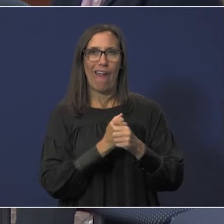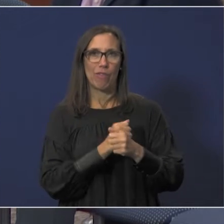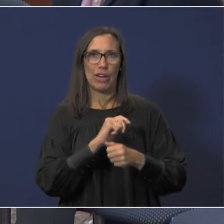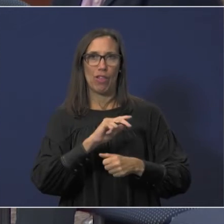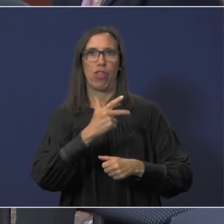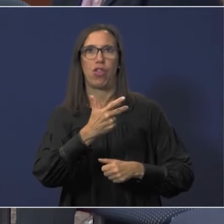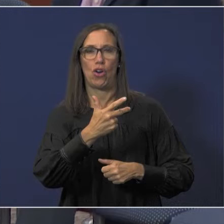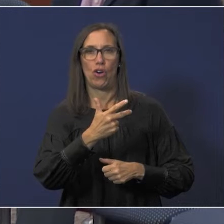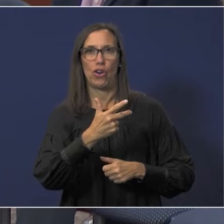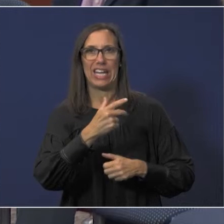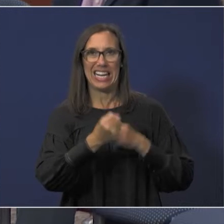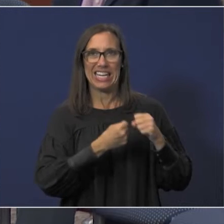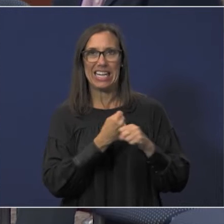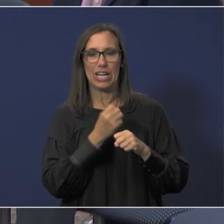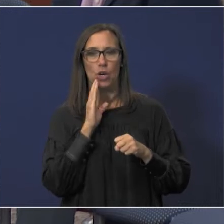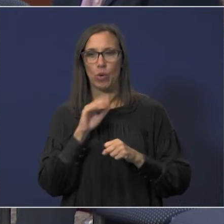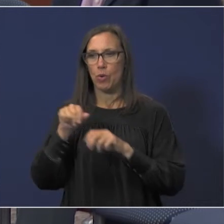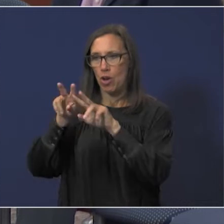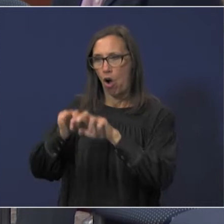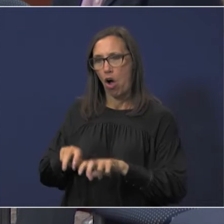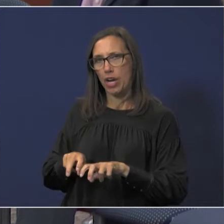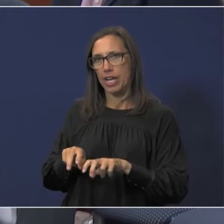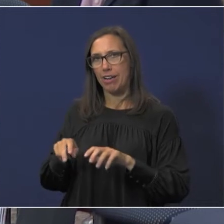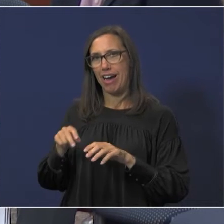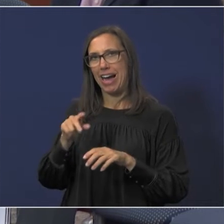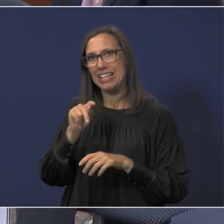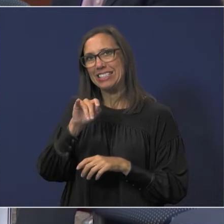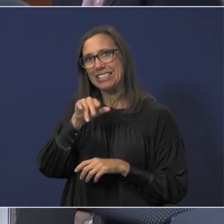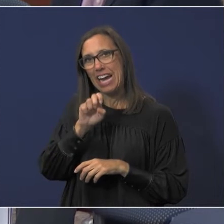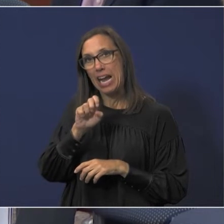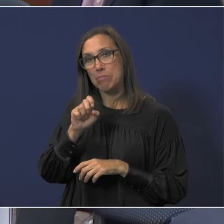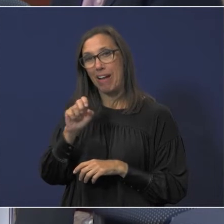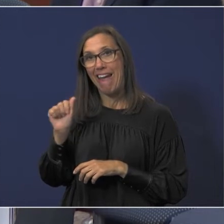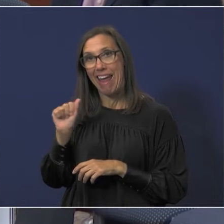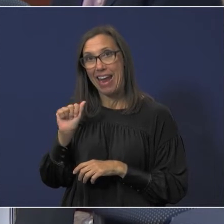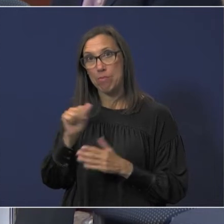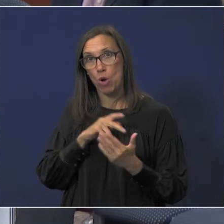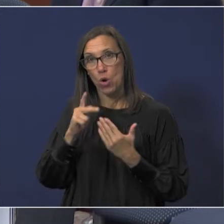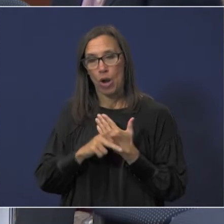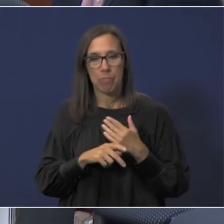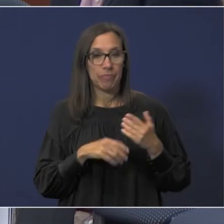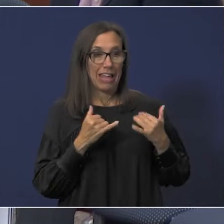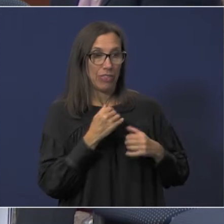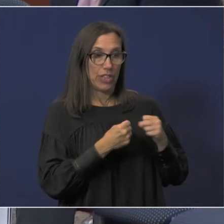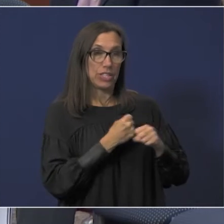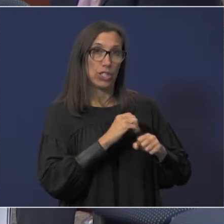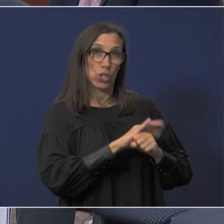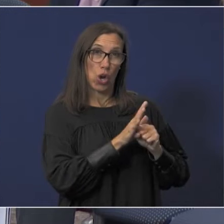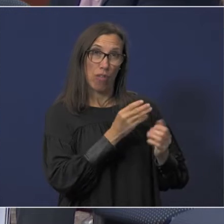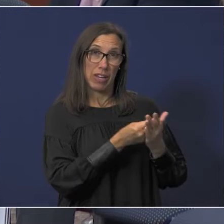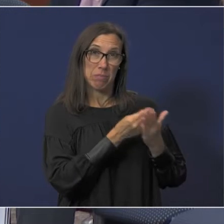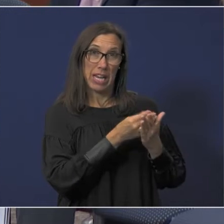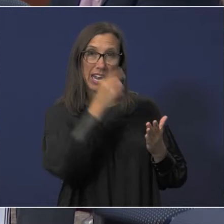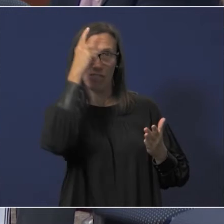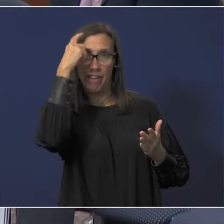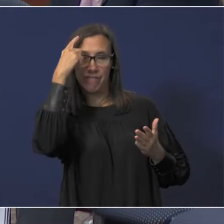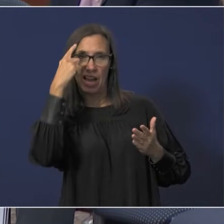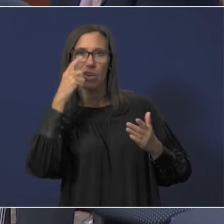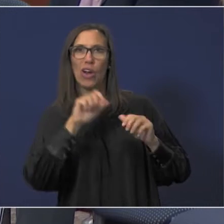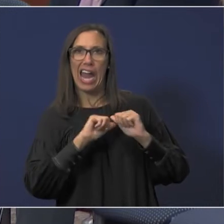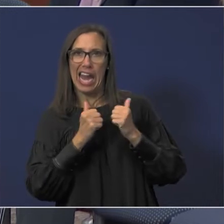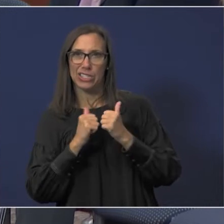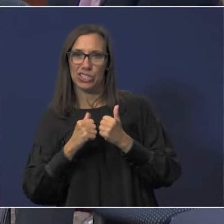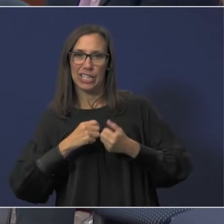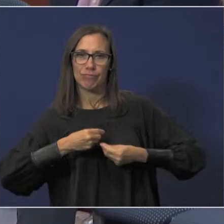audit a type a program um this year with all the covid money when that money was distributed by the federal agencies they